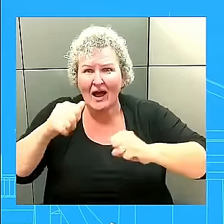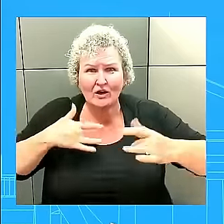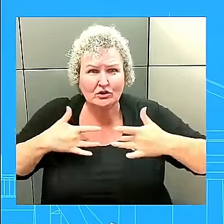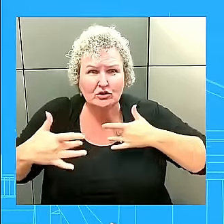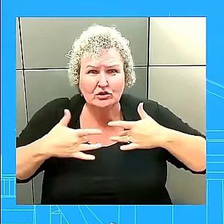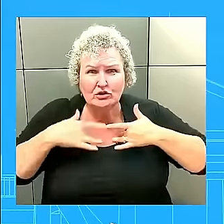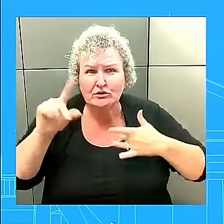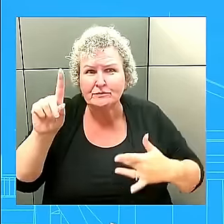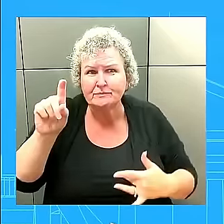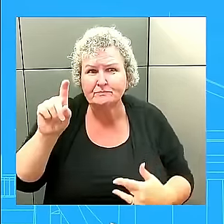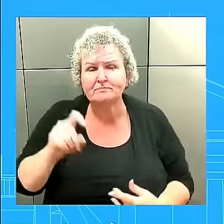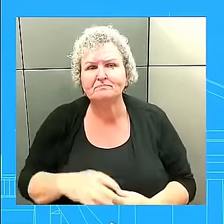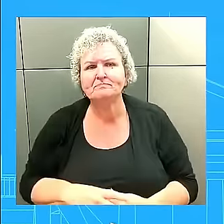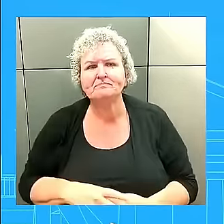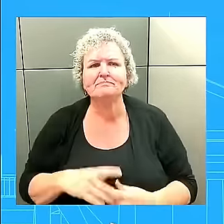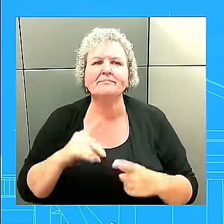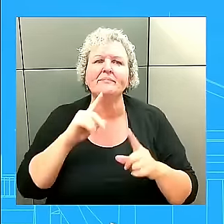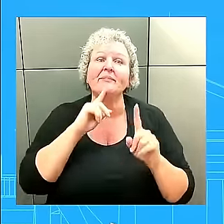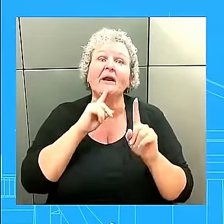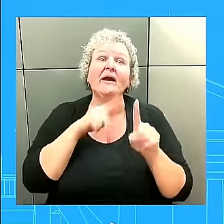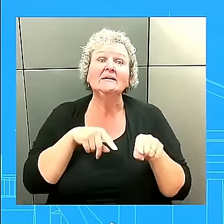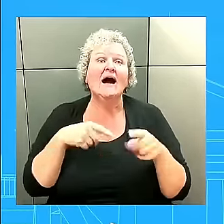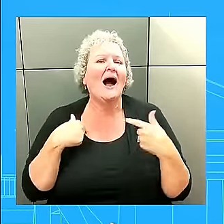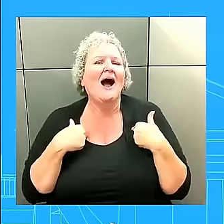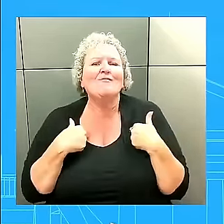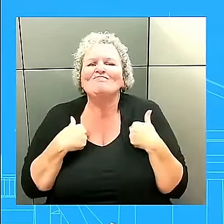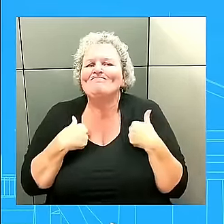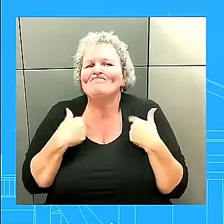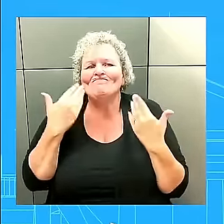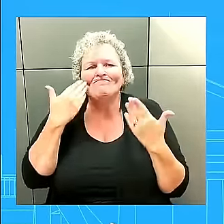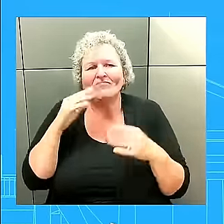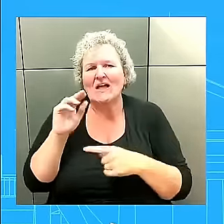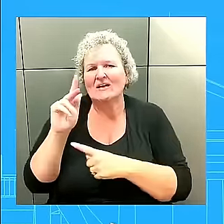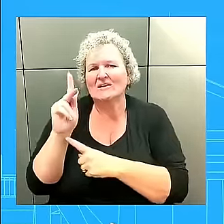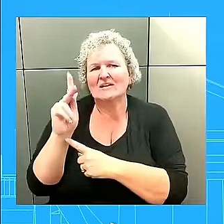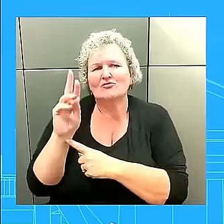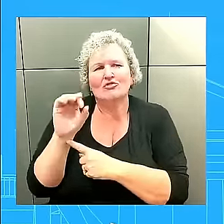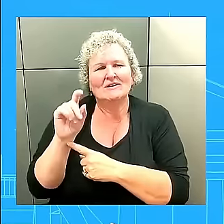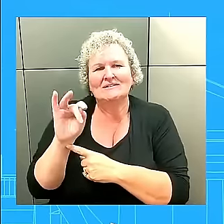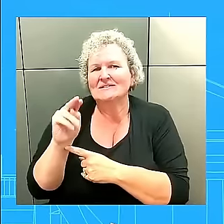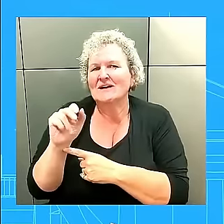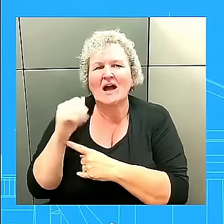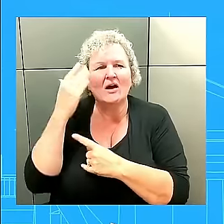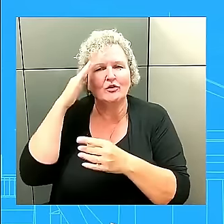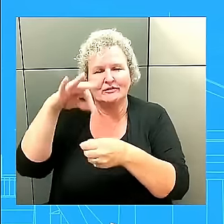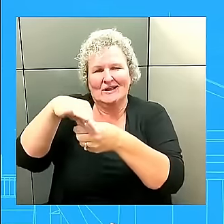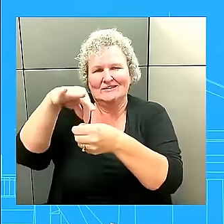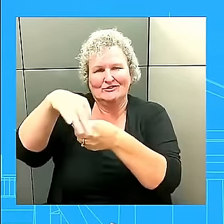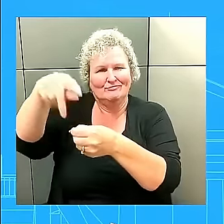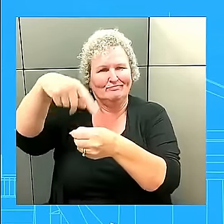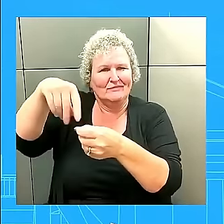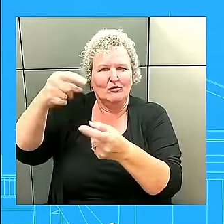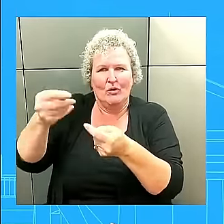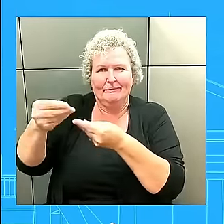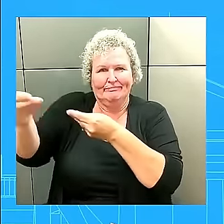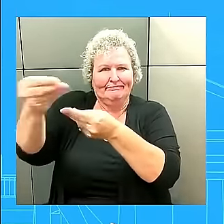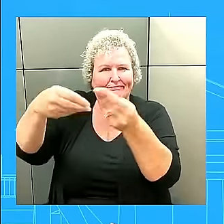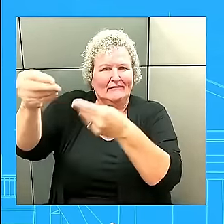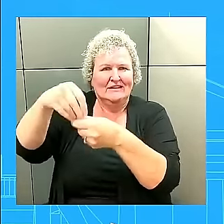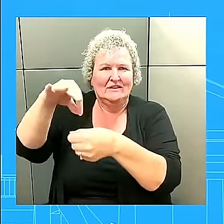defer to Karine on anything to do with the election and the transition. That's really for her. All I'll say is that